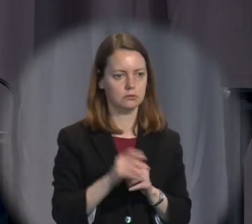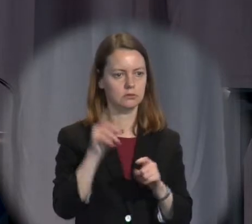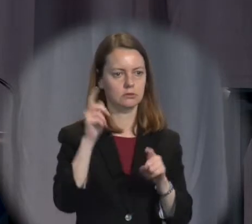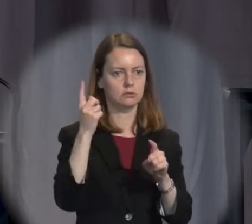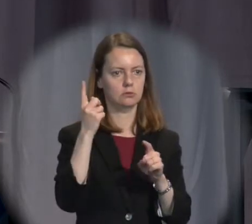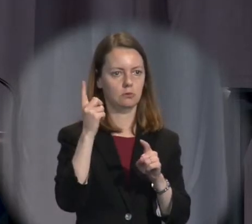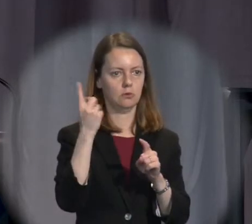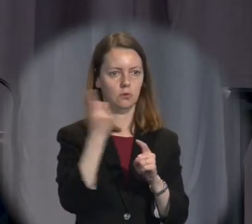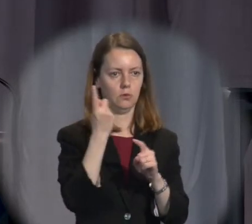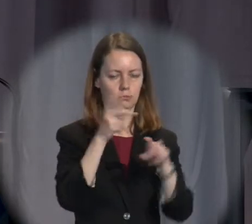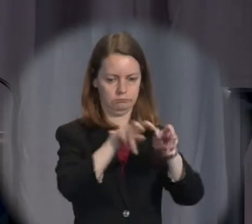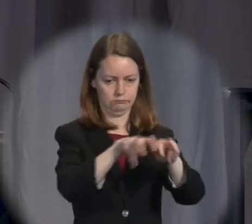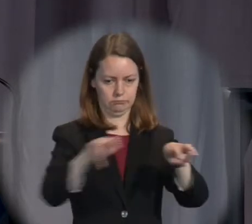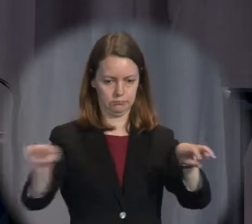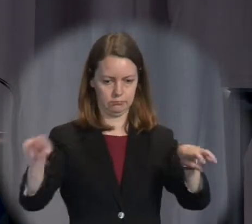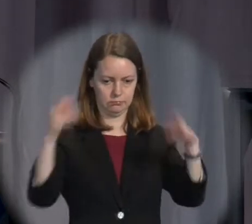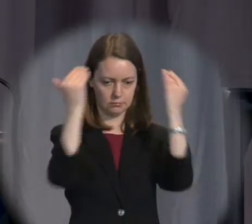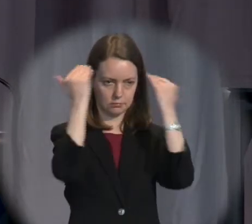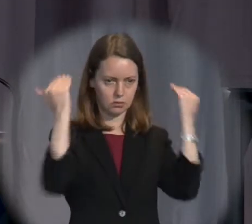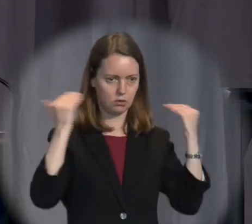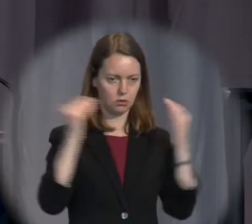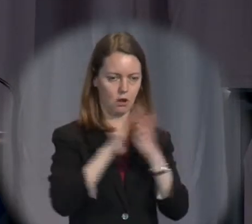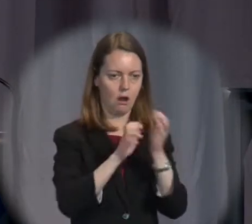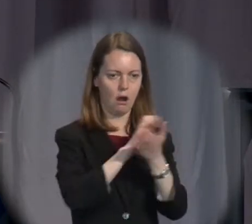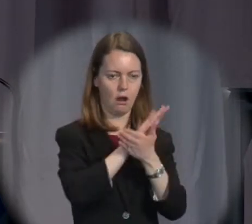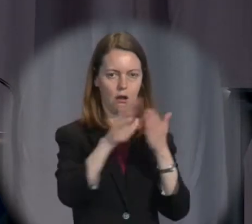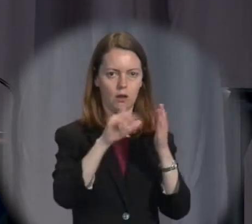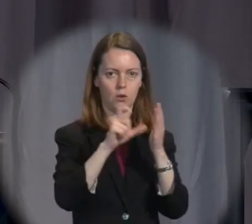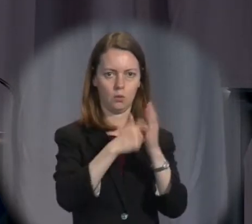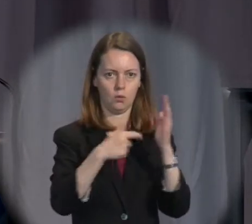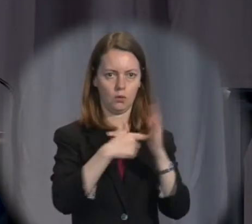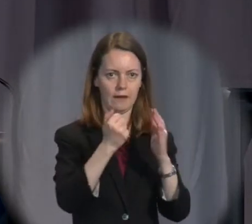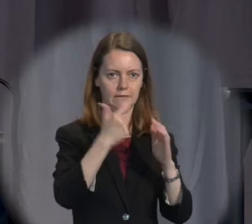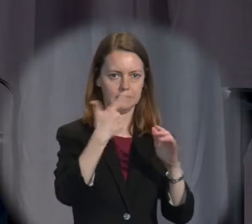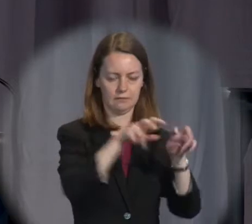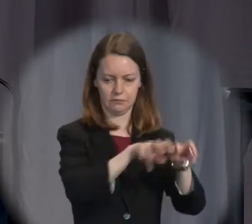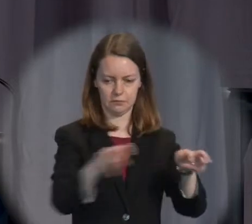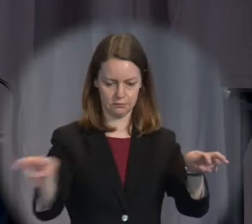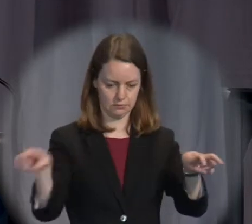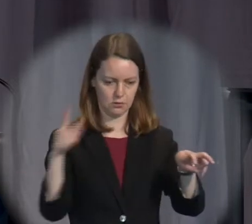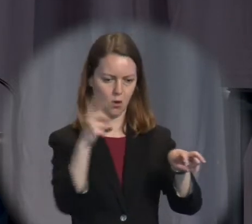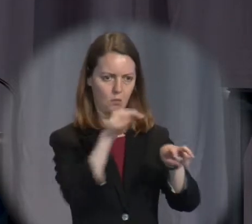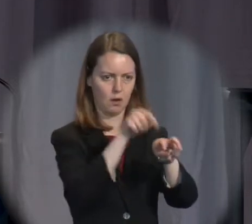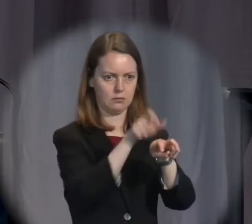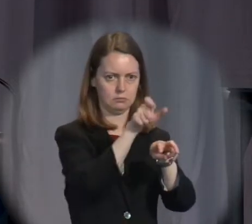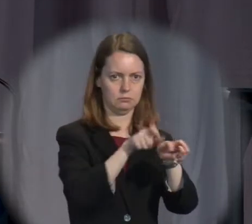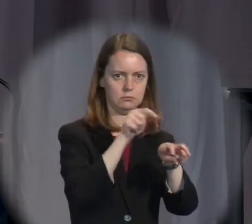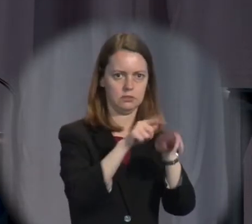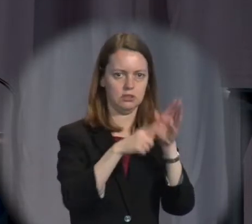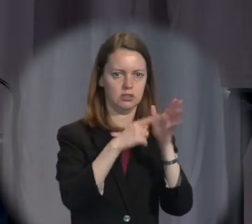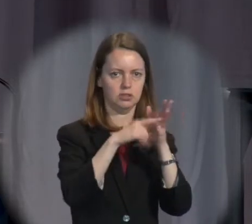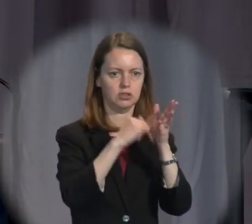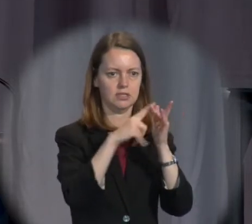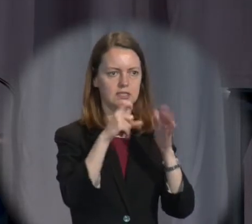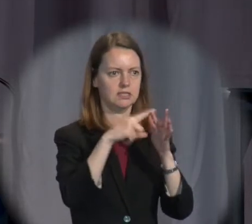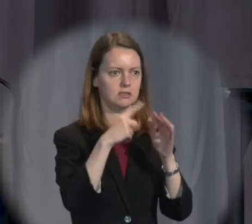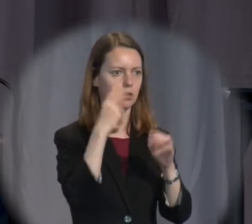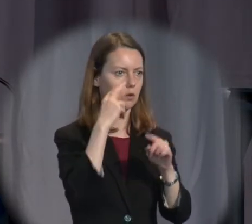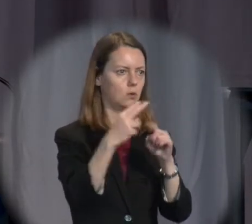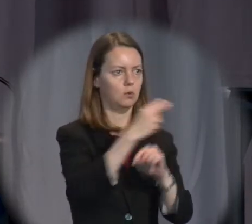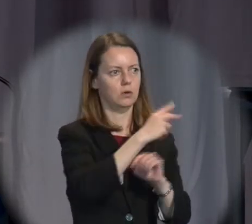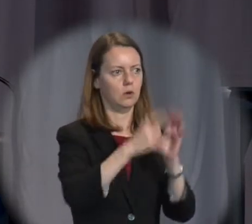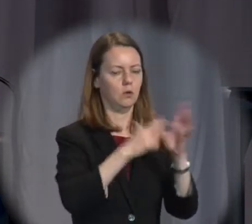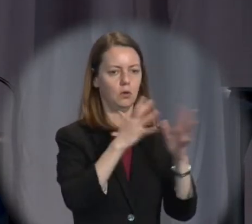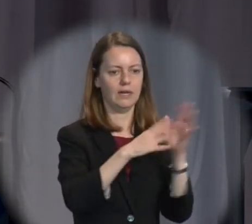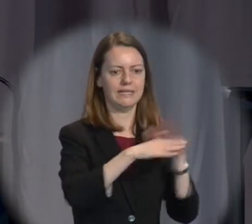in that case, because he looked at the laws in the 16th and 17th century, and especially during the American Revolution in the